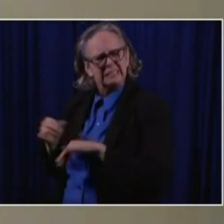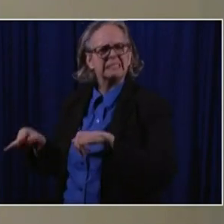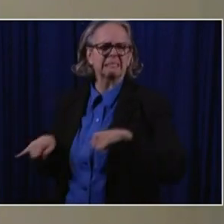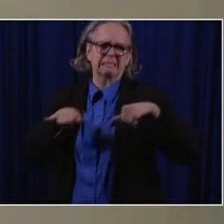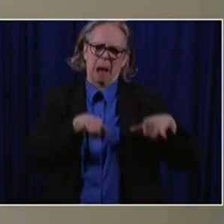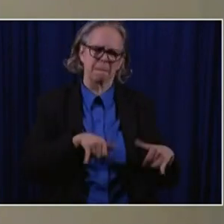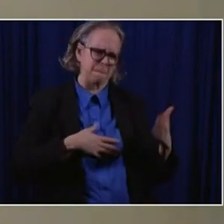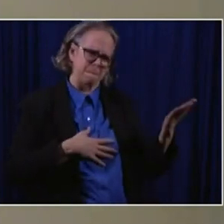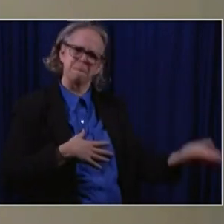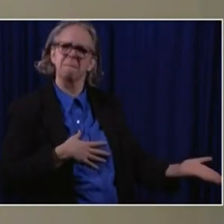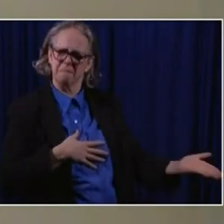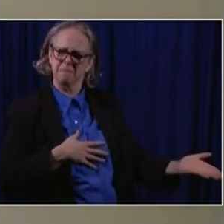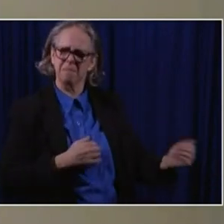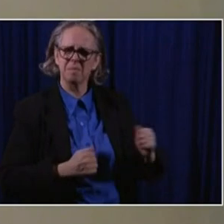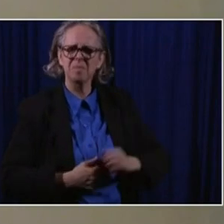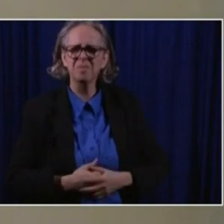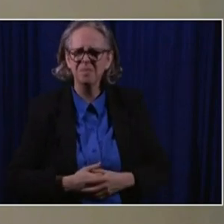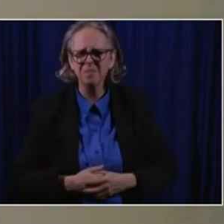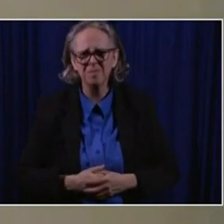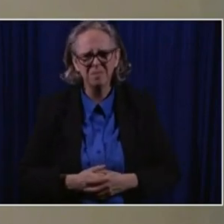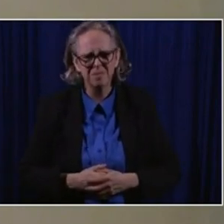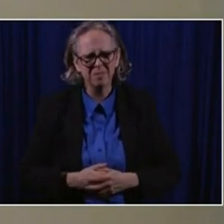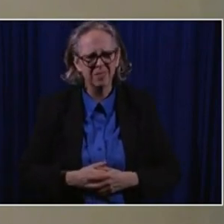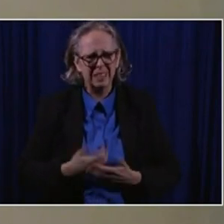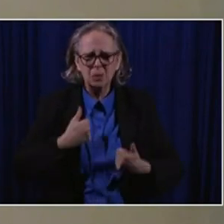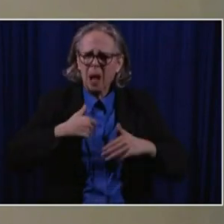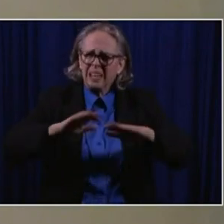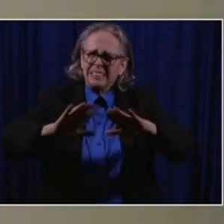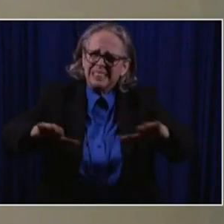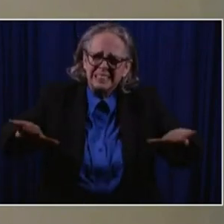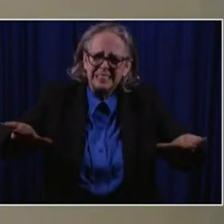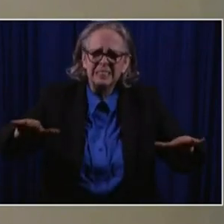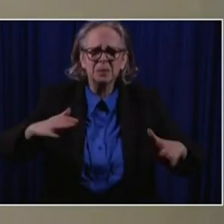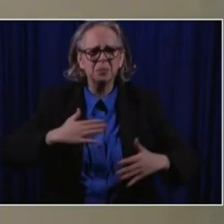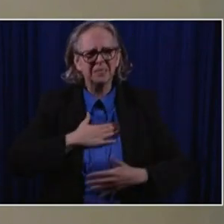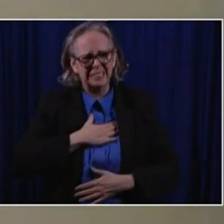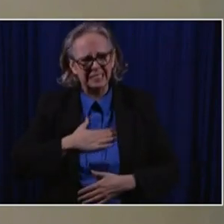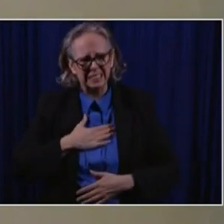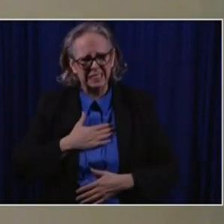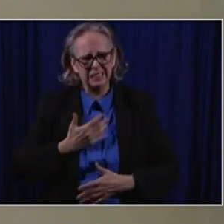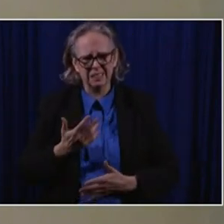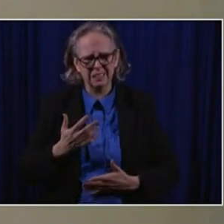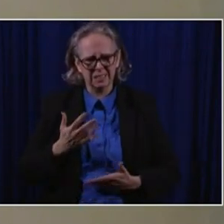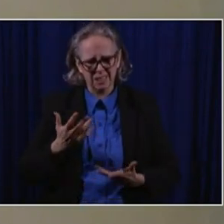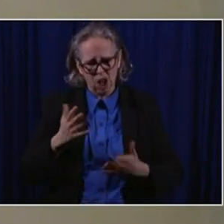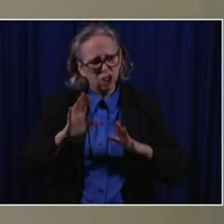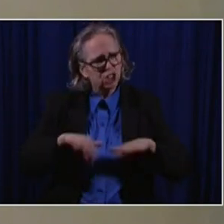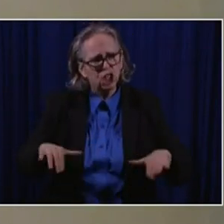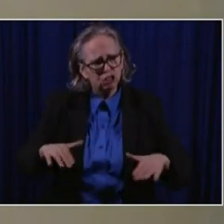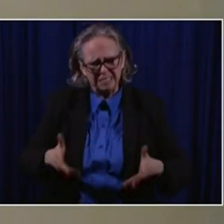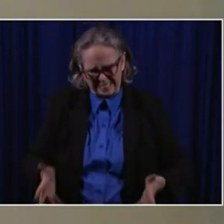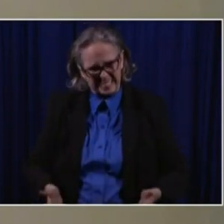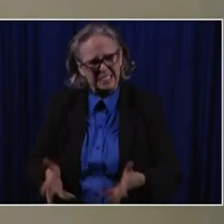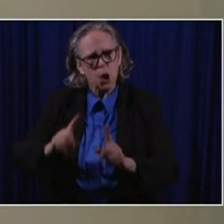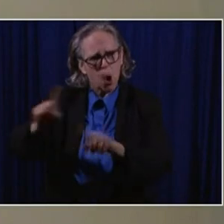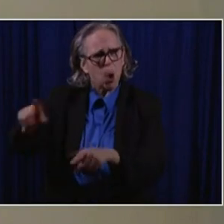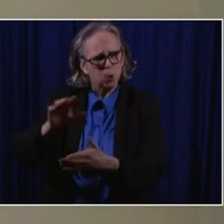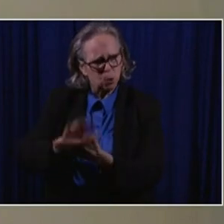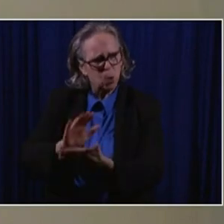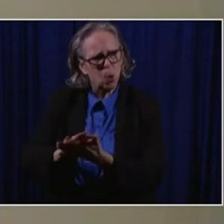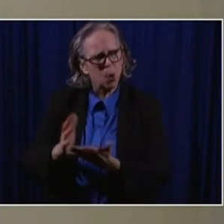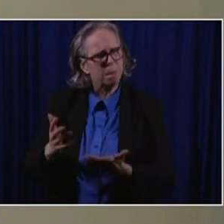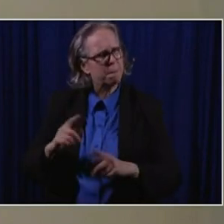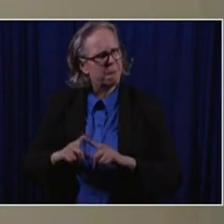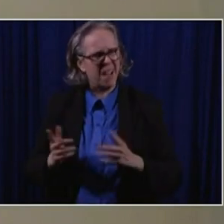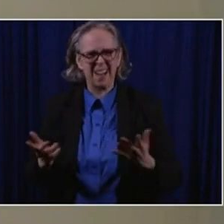out and about as much as we could to keep the kids in school as much as we could. But I'm, I'm reeling it in myself and saying, you know, for my parents